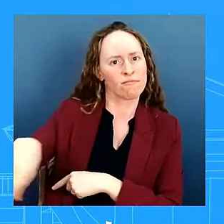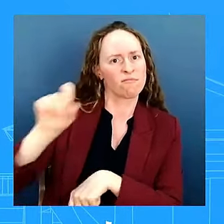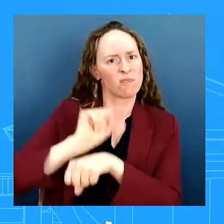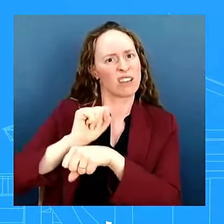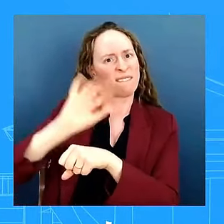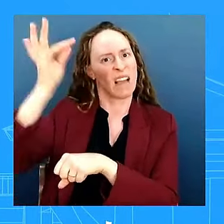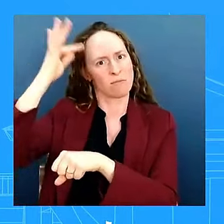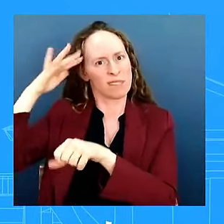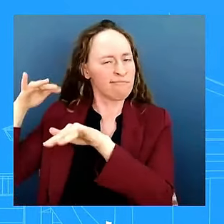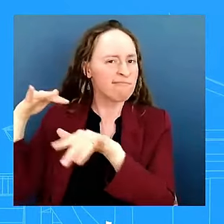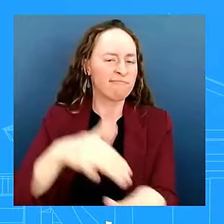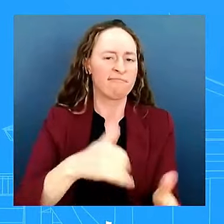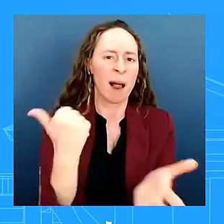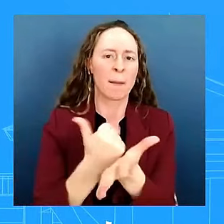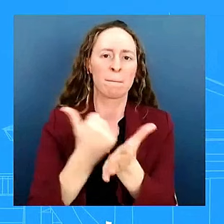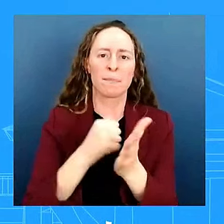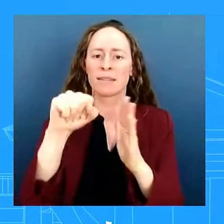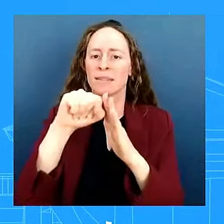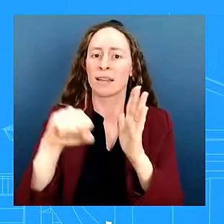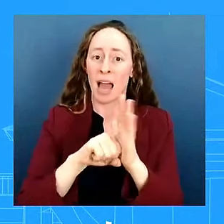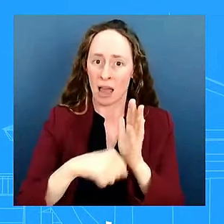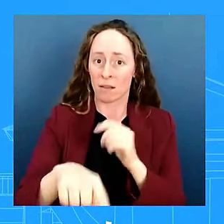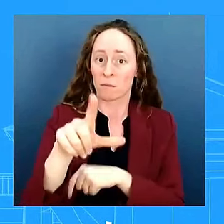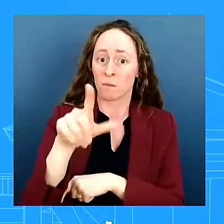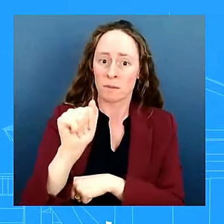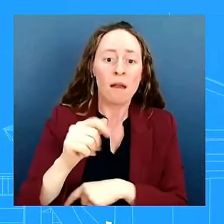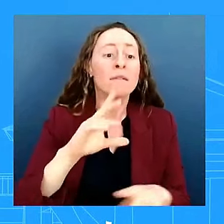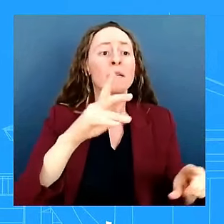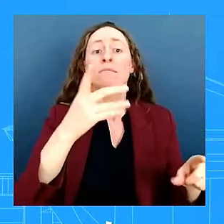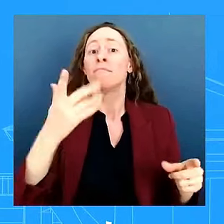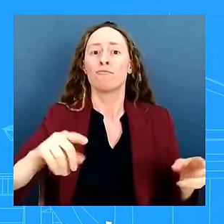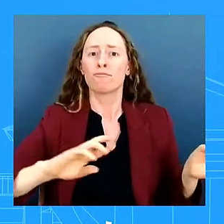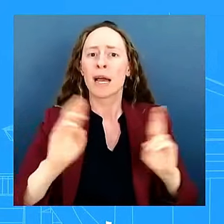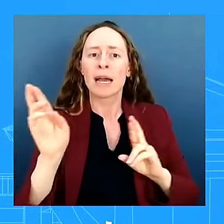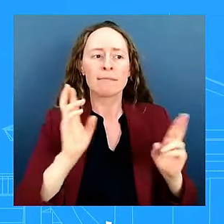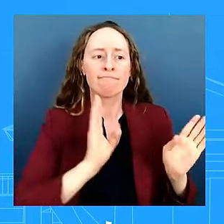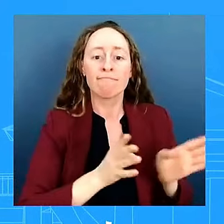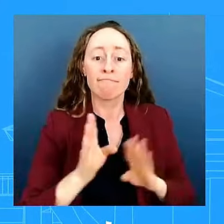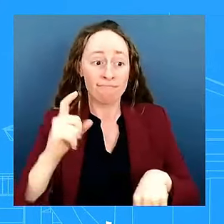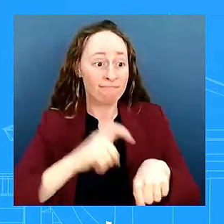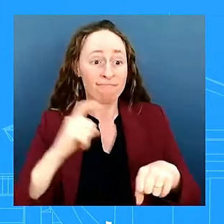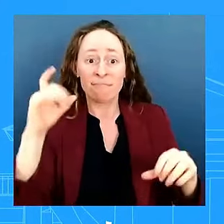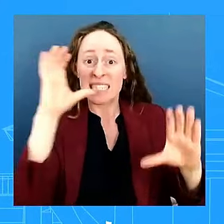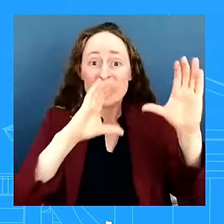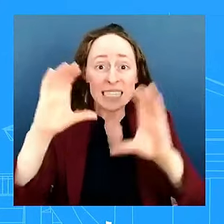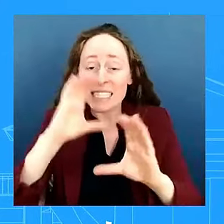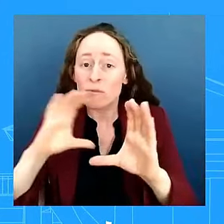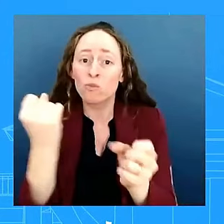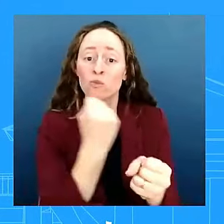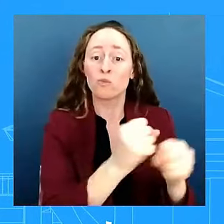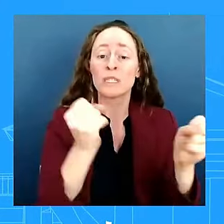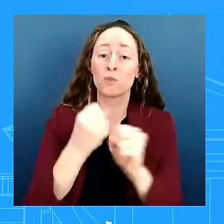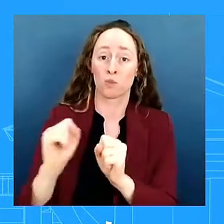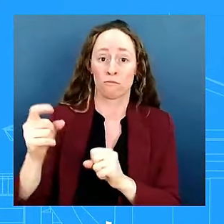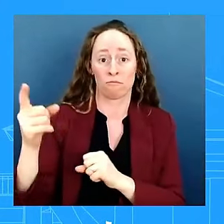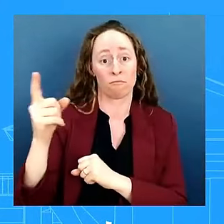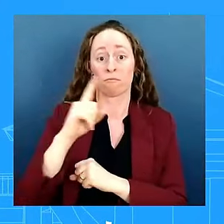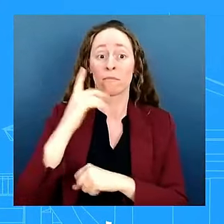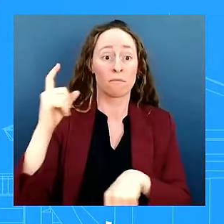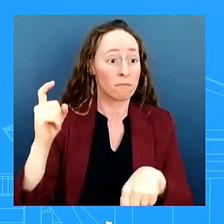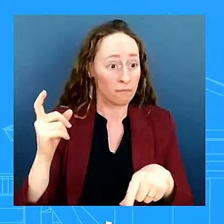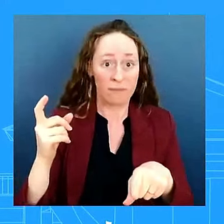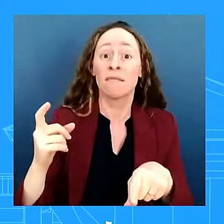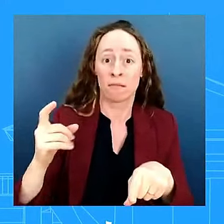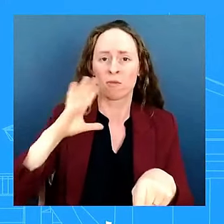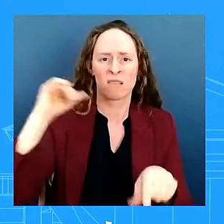personnel are in louisiana and ready to support any emergency response requests from the state fema has also pre